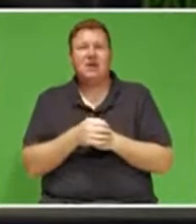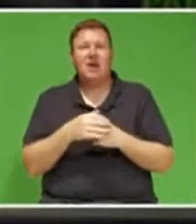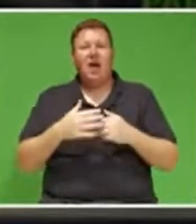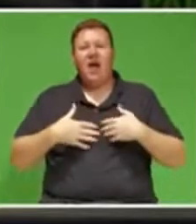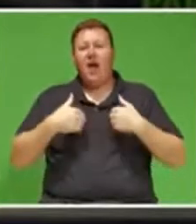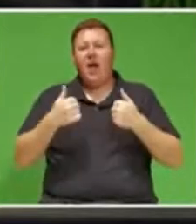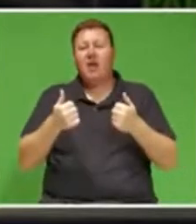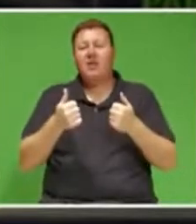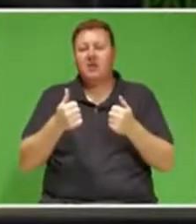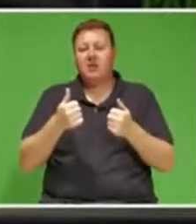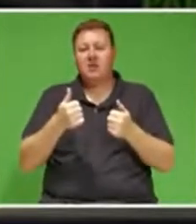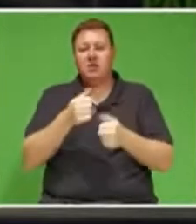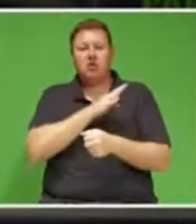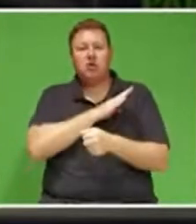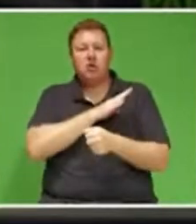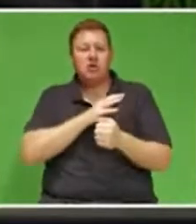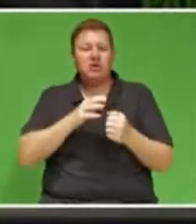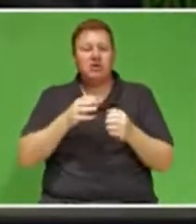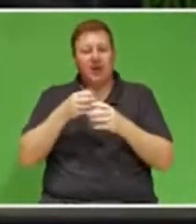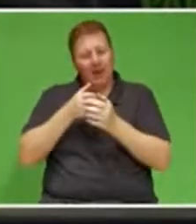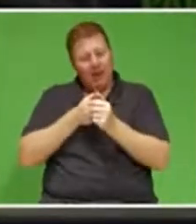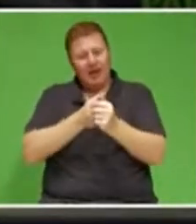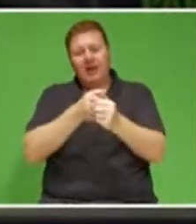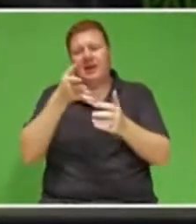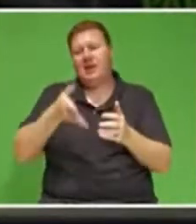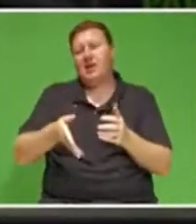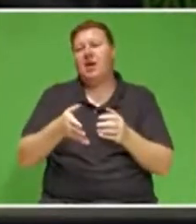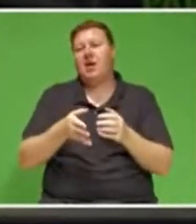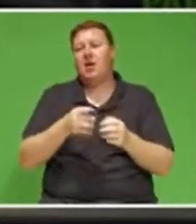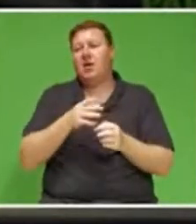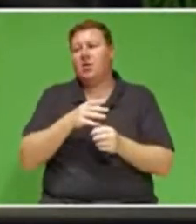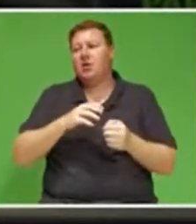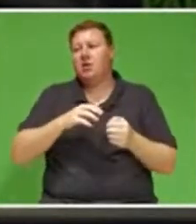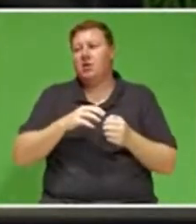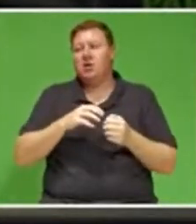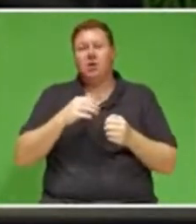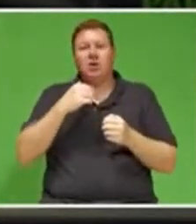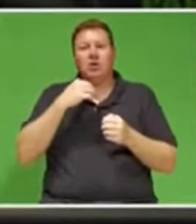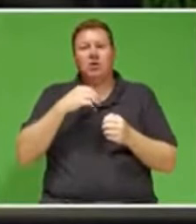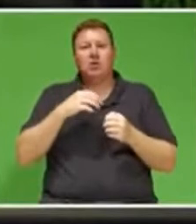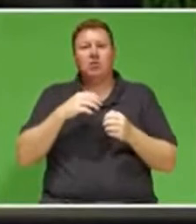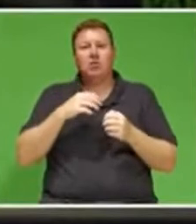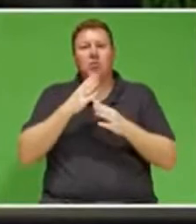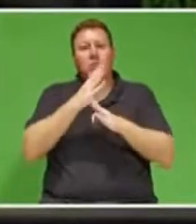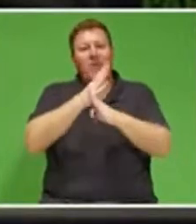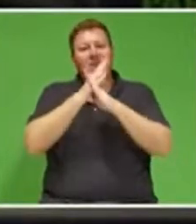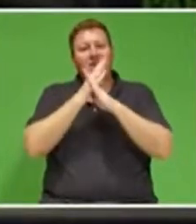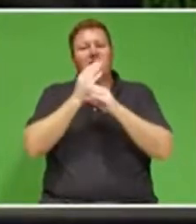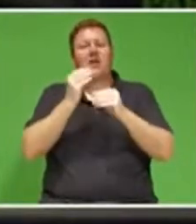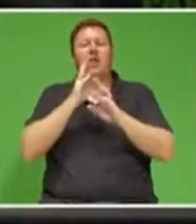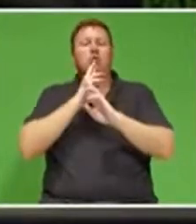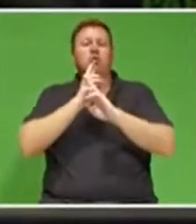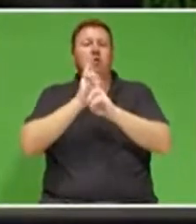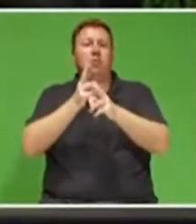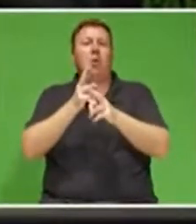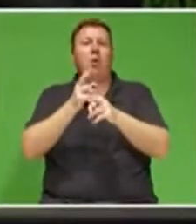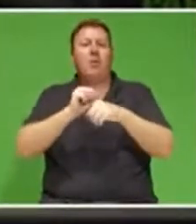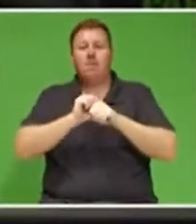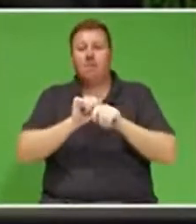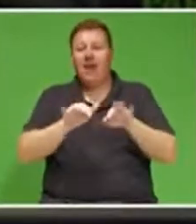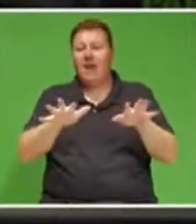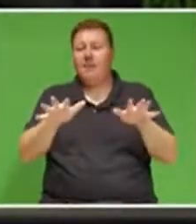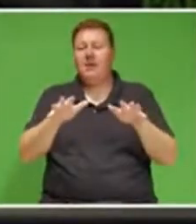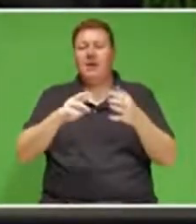means of preventing and responding to the pandemic and plan for future